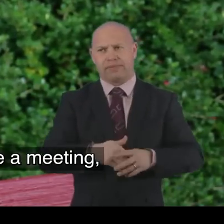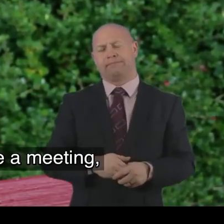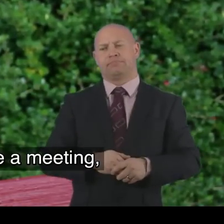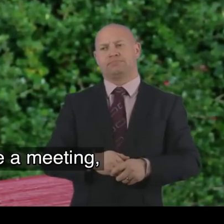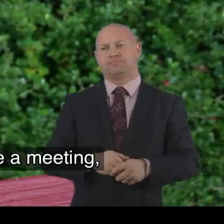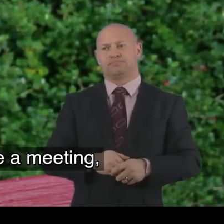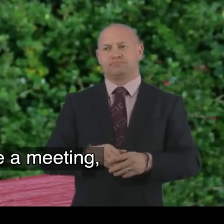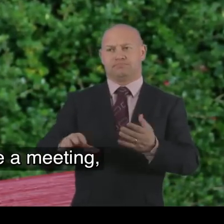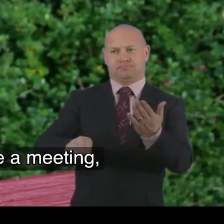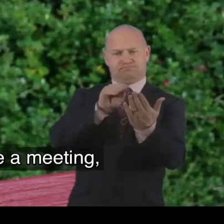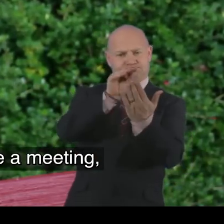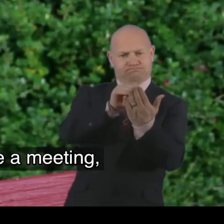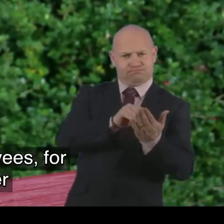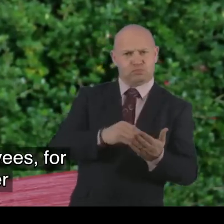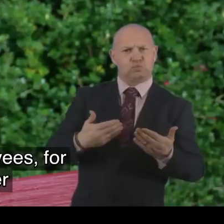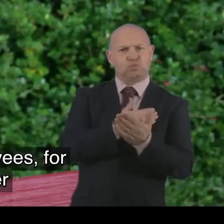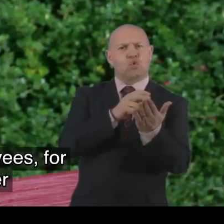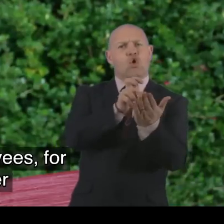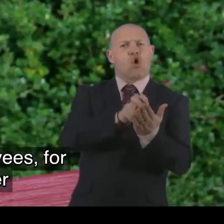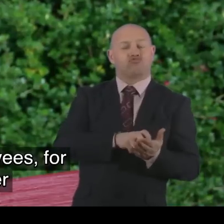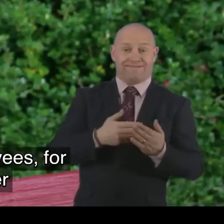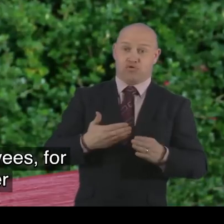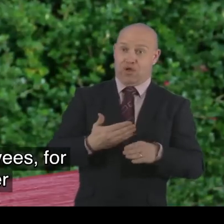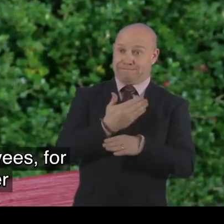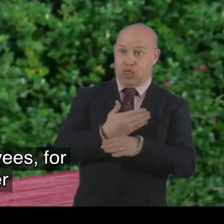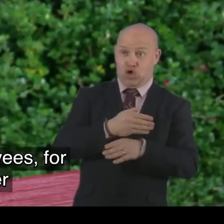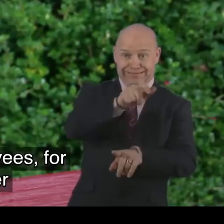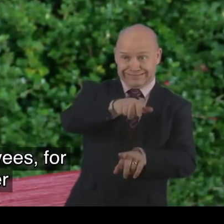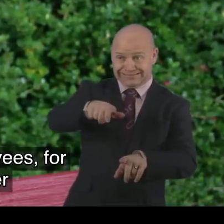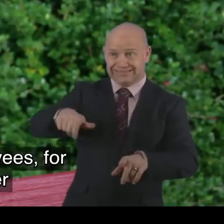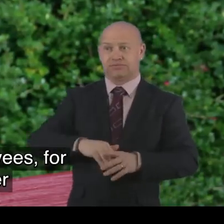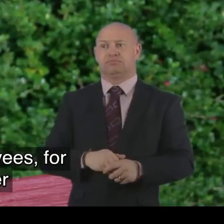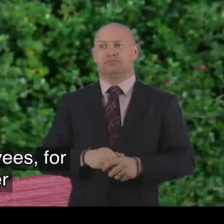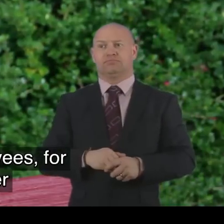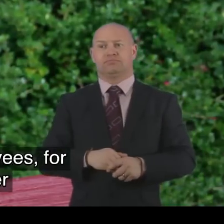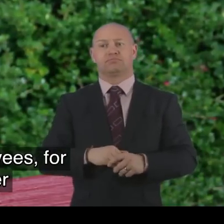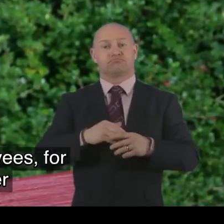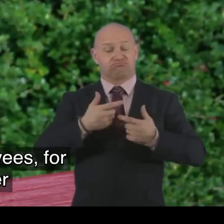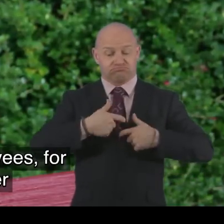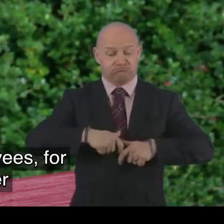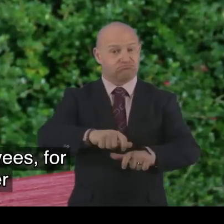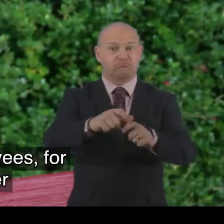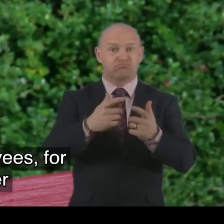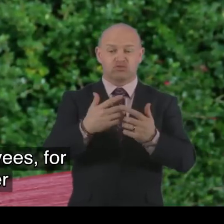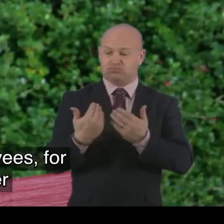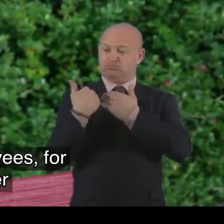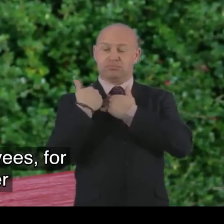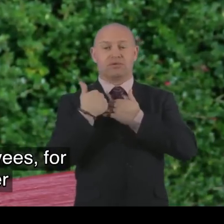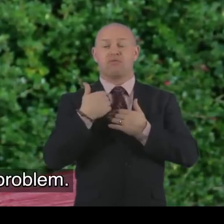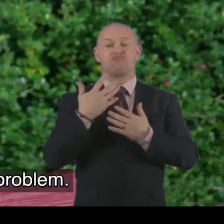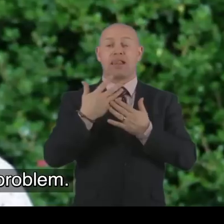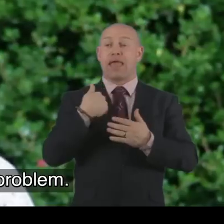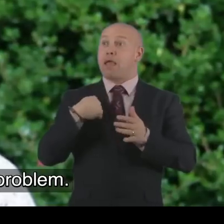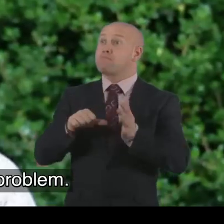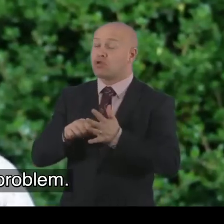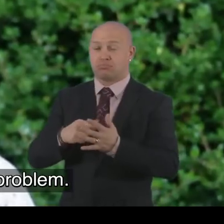Resolved the situation. Uh. Drew up a new contract for the employees. For ourselves. Uh. And totally just taken